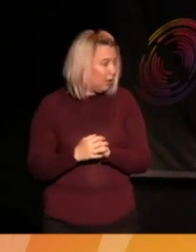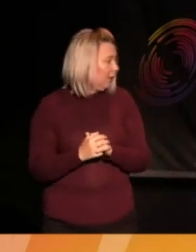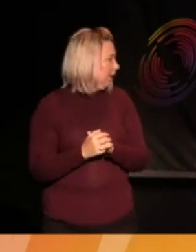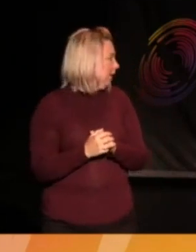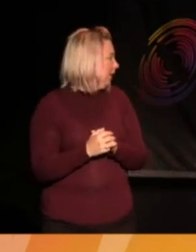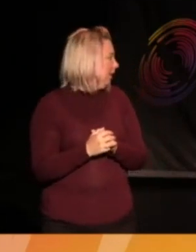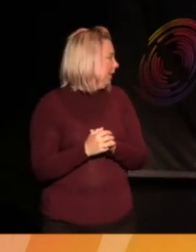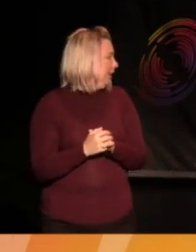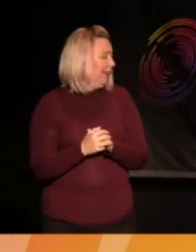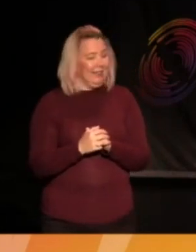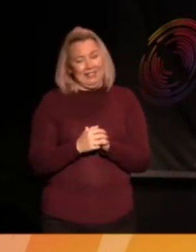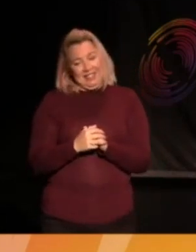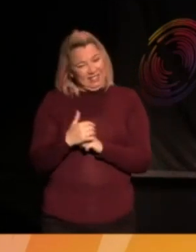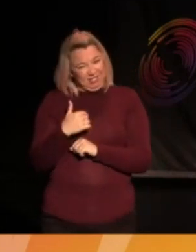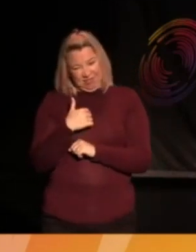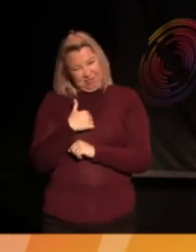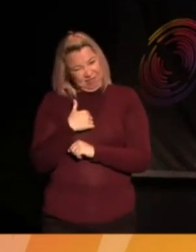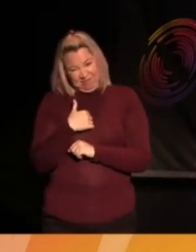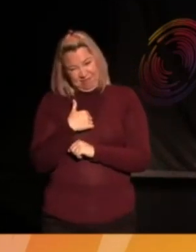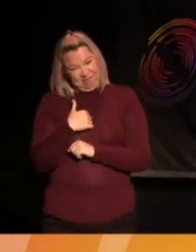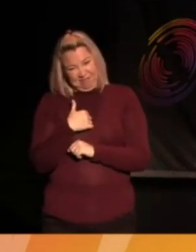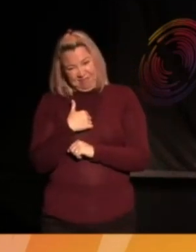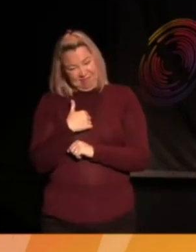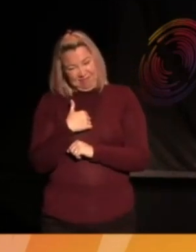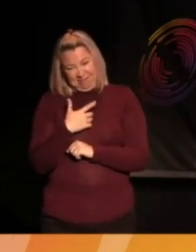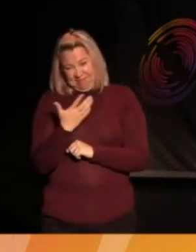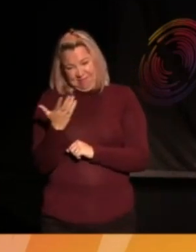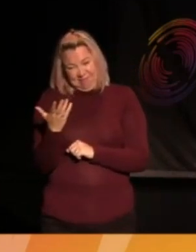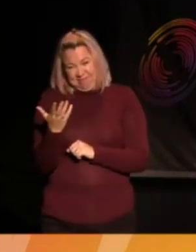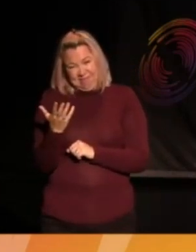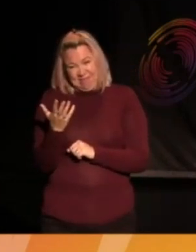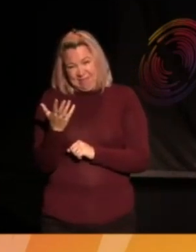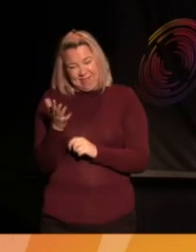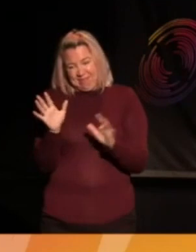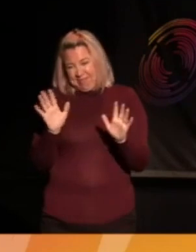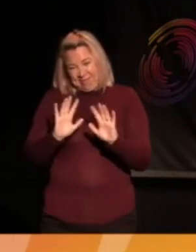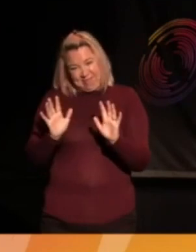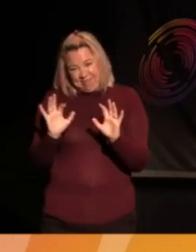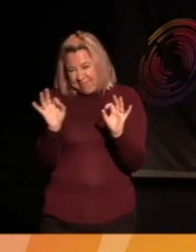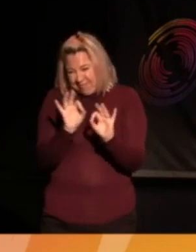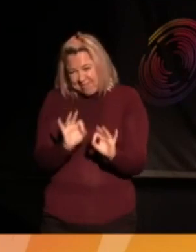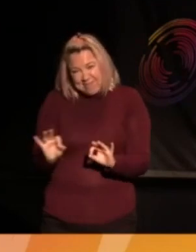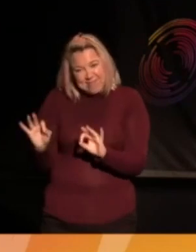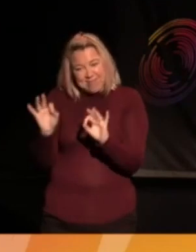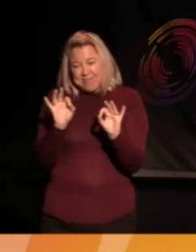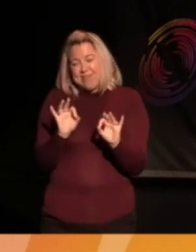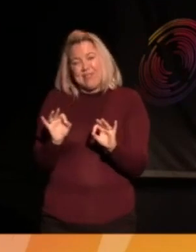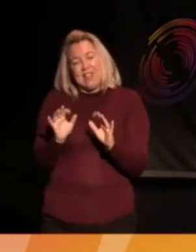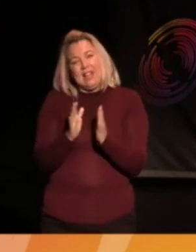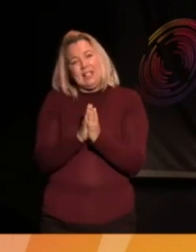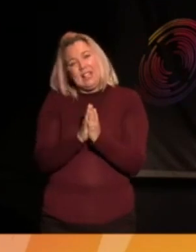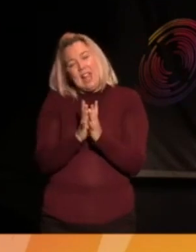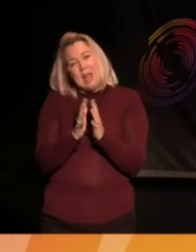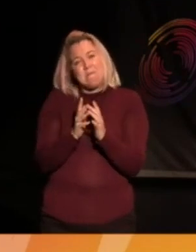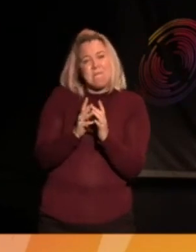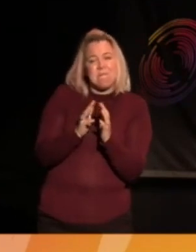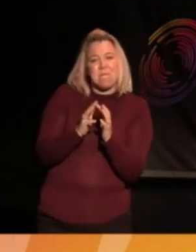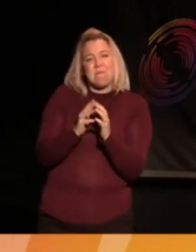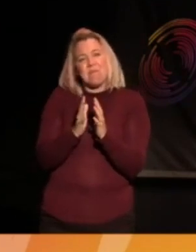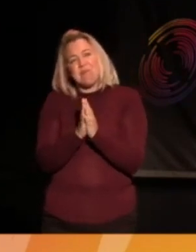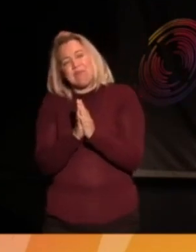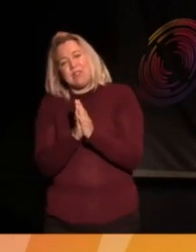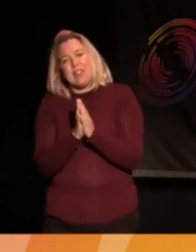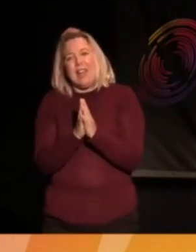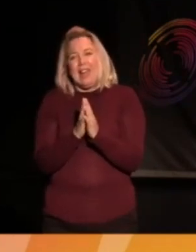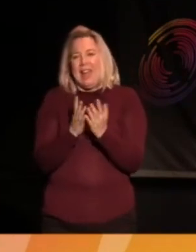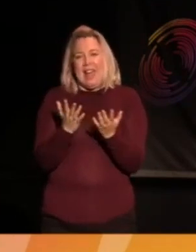don't think there is, if I'm honest. I wish I could say there was, but I think it might be kind of sort